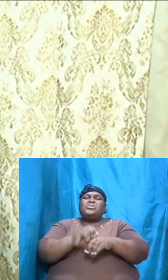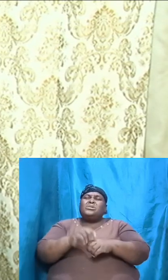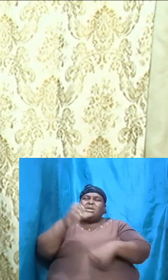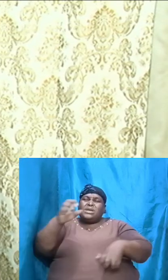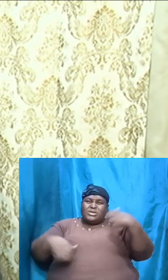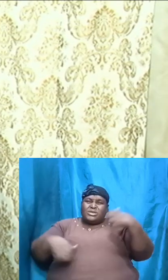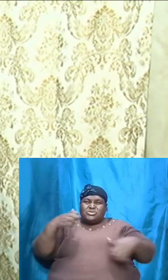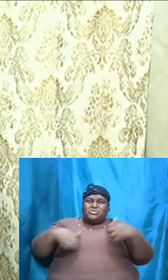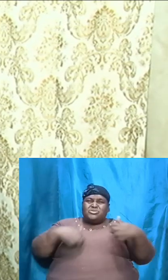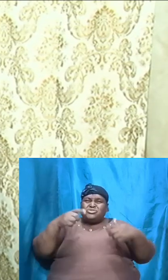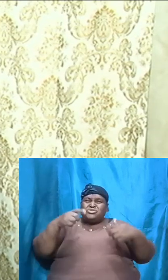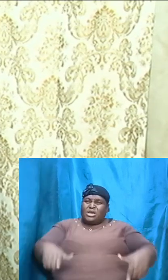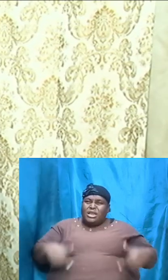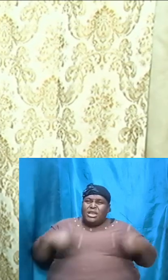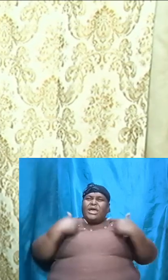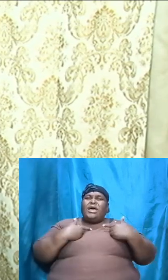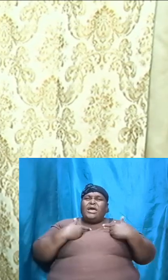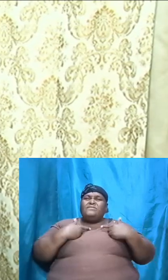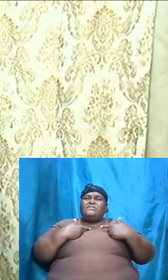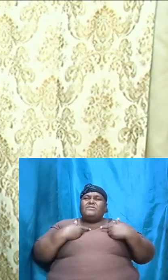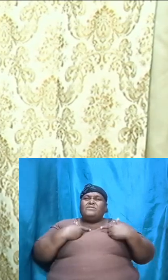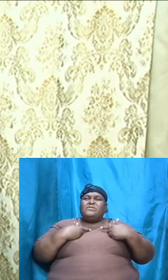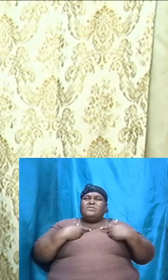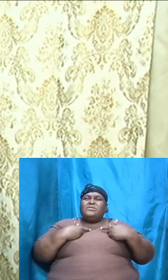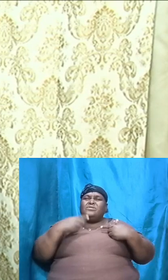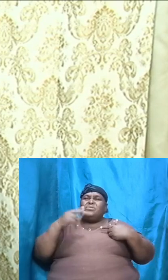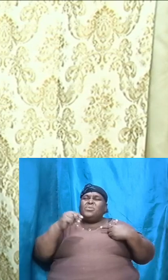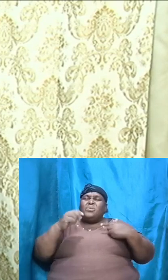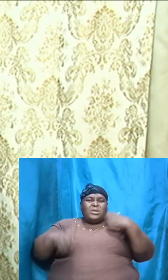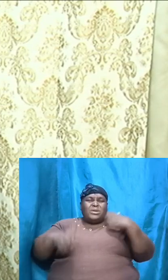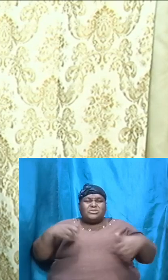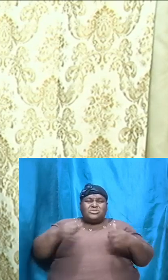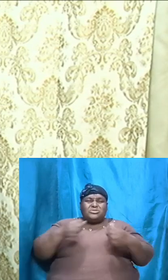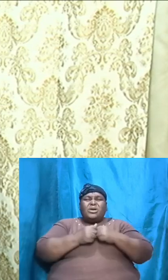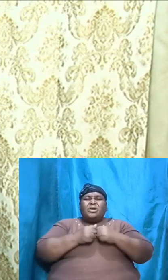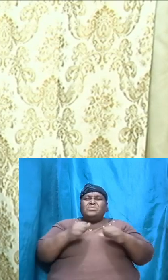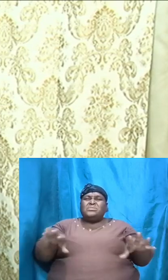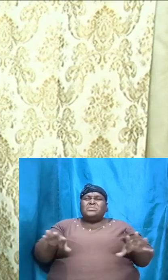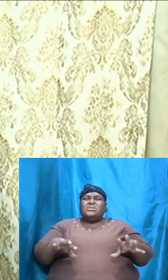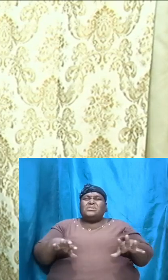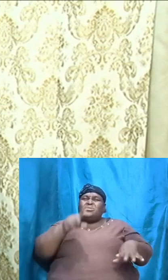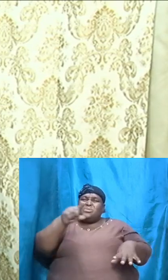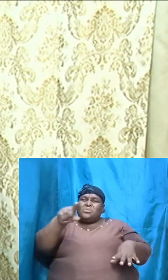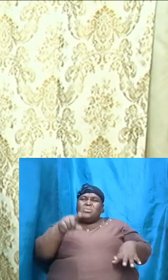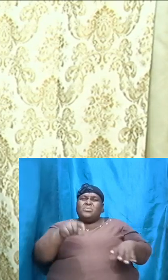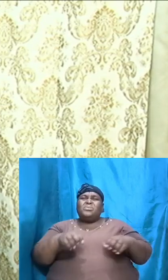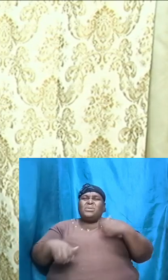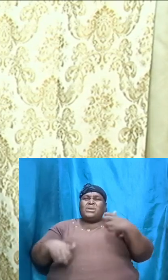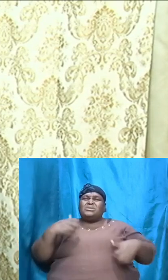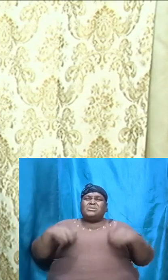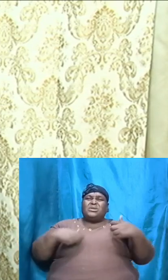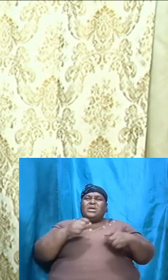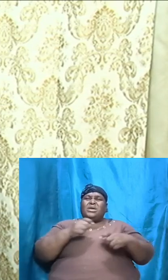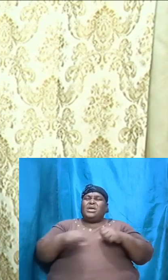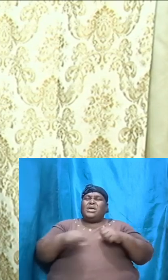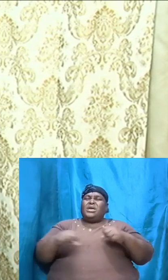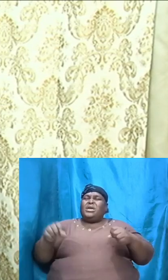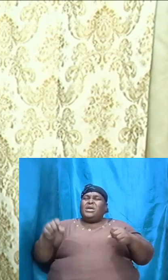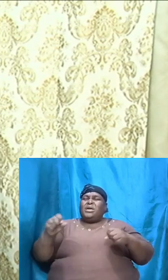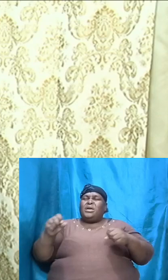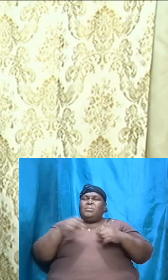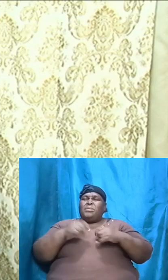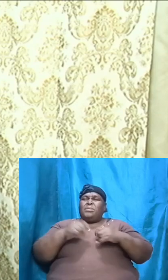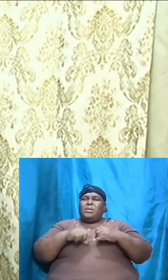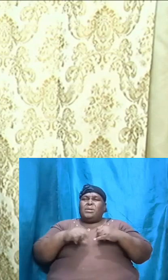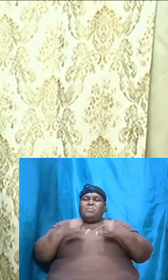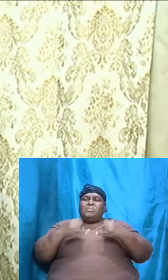can be so good to the extent that you must enjoy it by marginalizing your walk